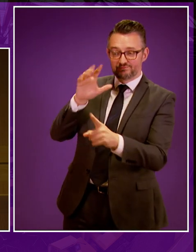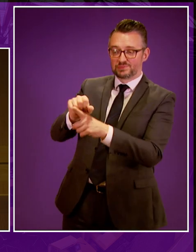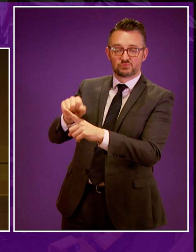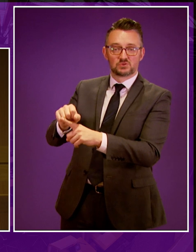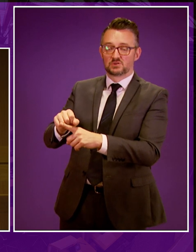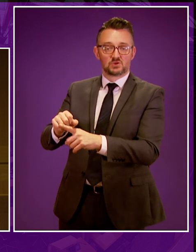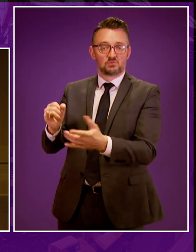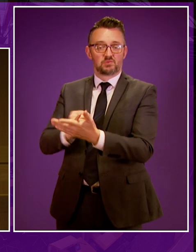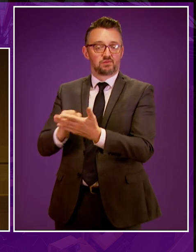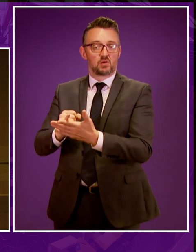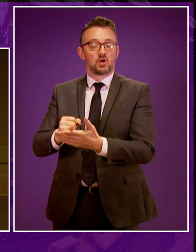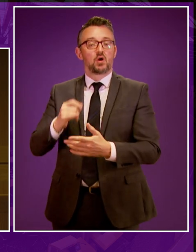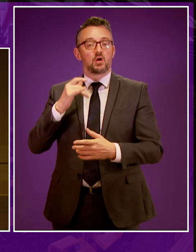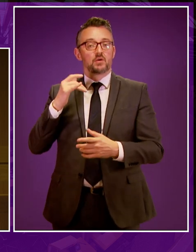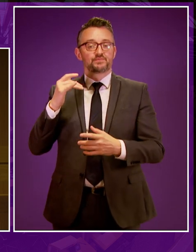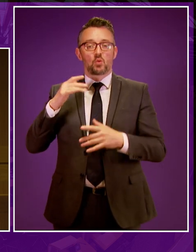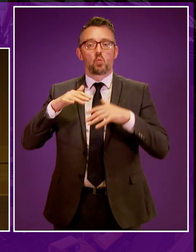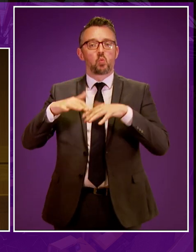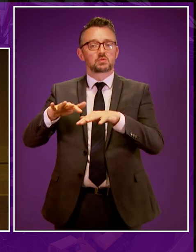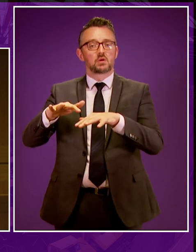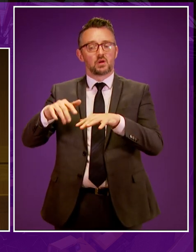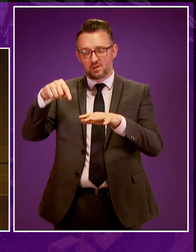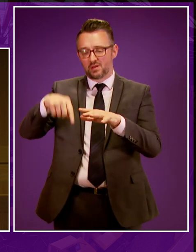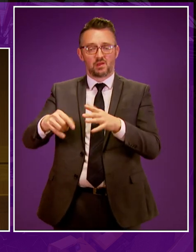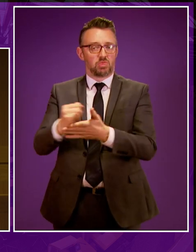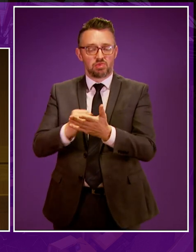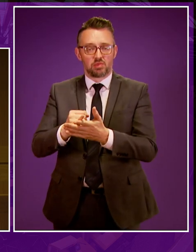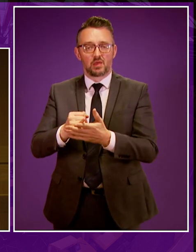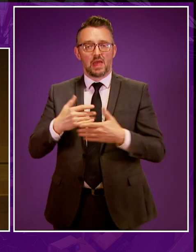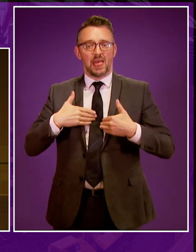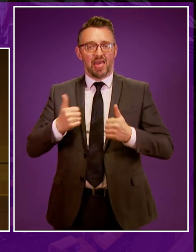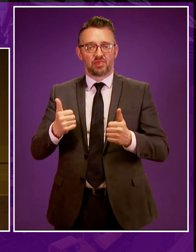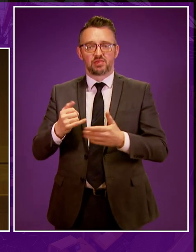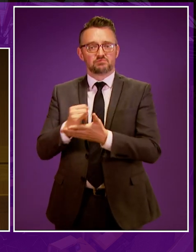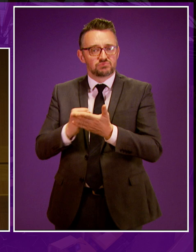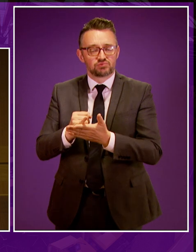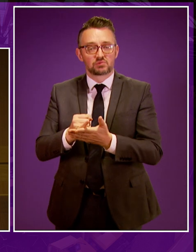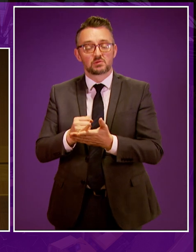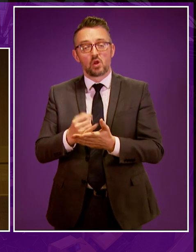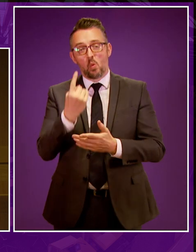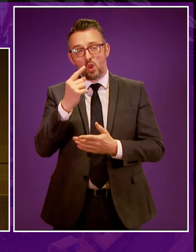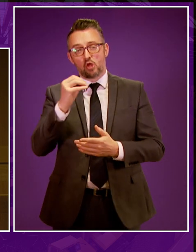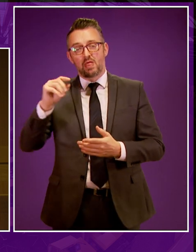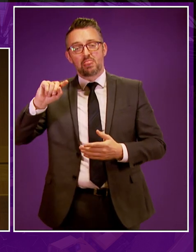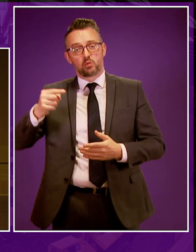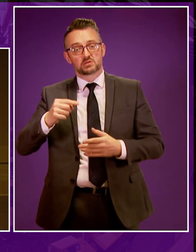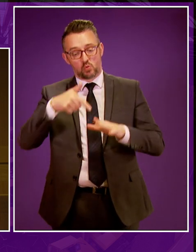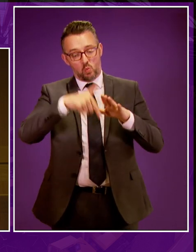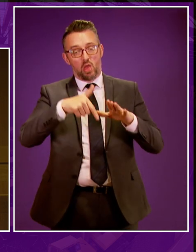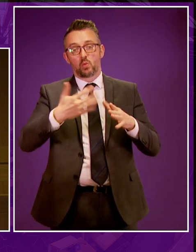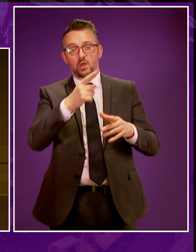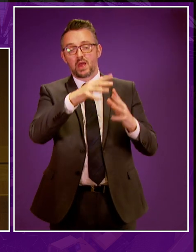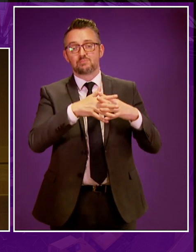polluting the water table, affecting the land and food chain, causing public health concerns. 100,000 wells drilled in the US since